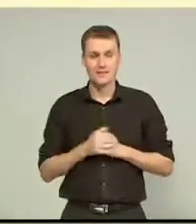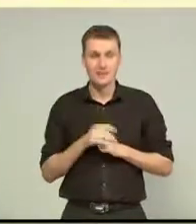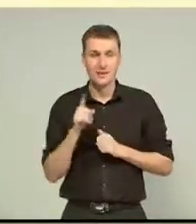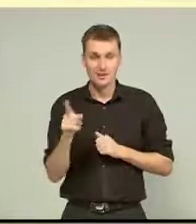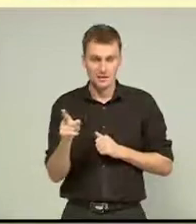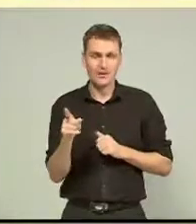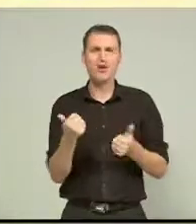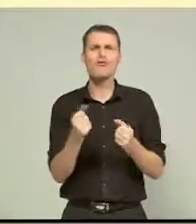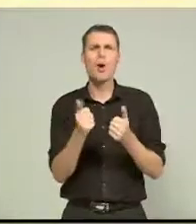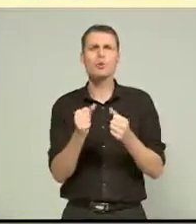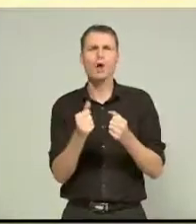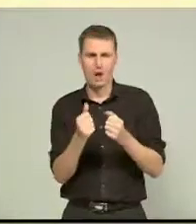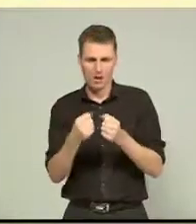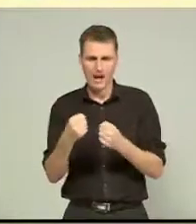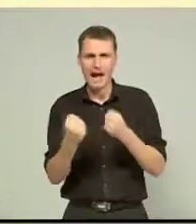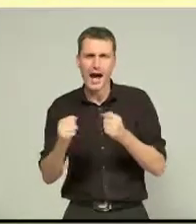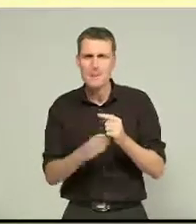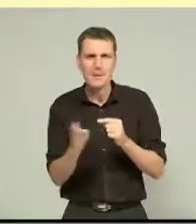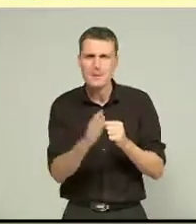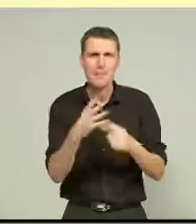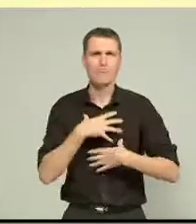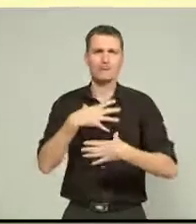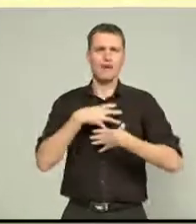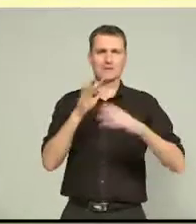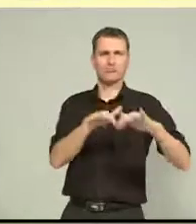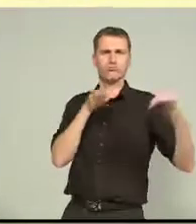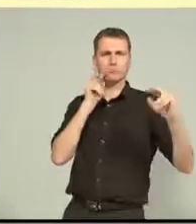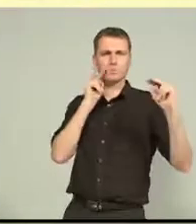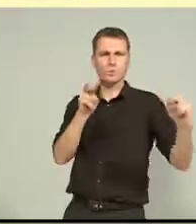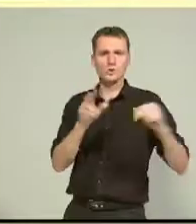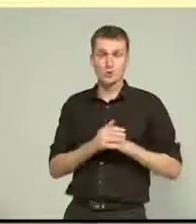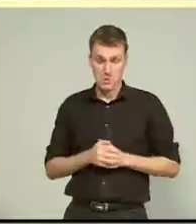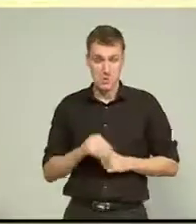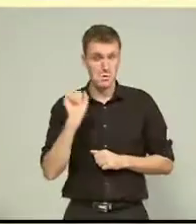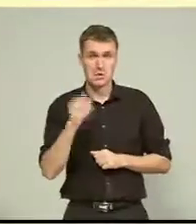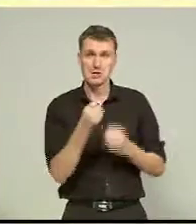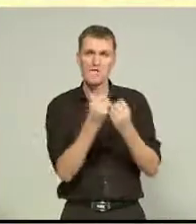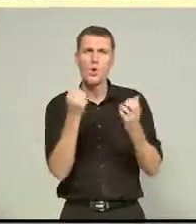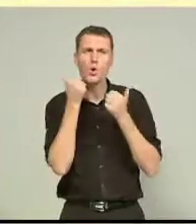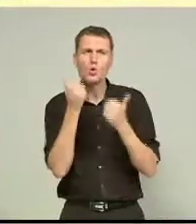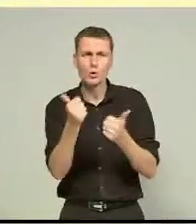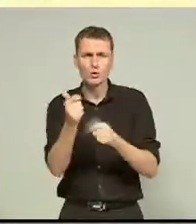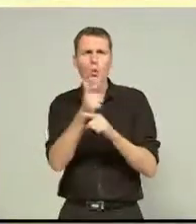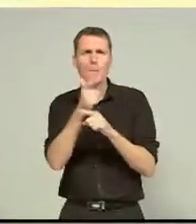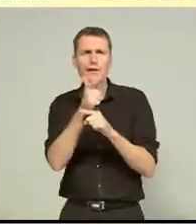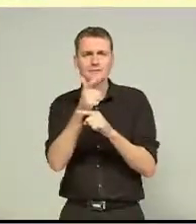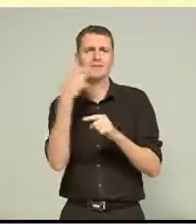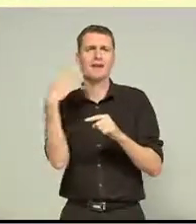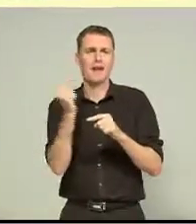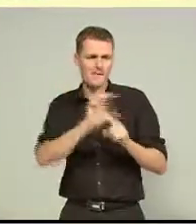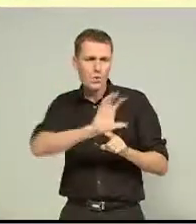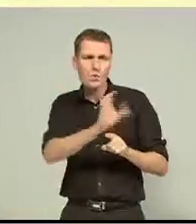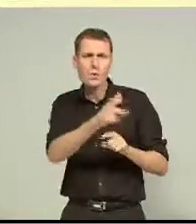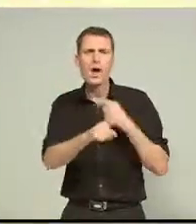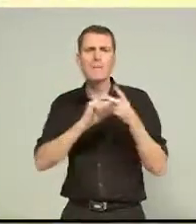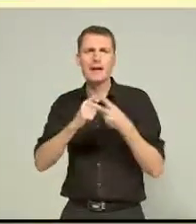cars impressed the crowds of students watching... Yeah, it's pretty intense. There's a few good weapons of spinning objects and firing water cannons.